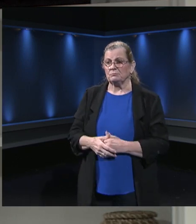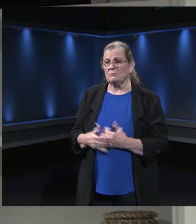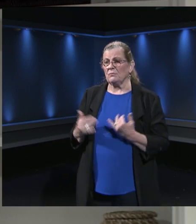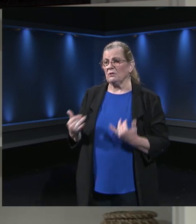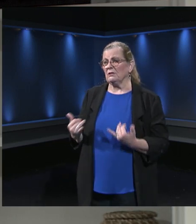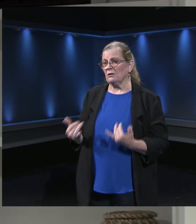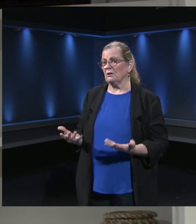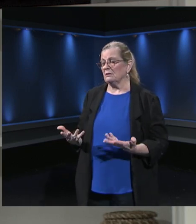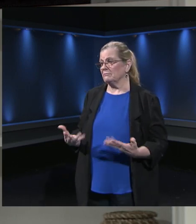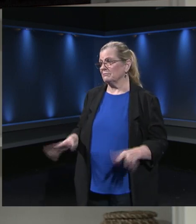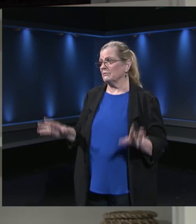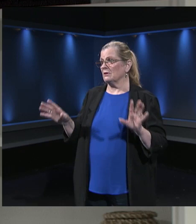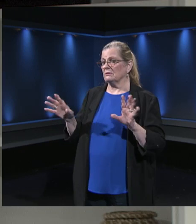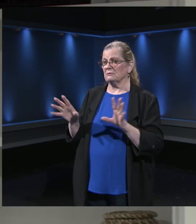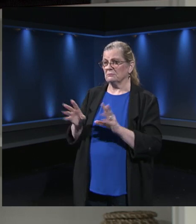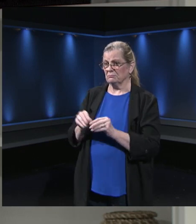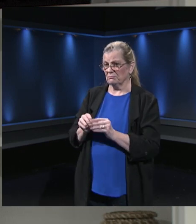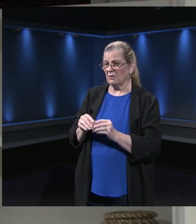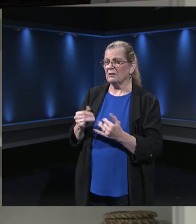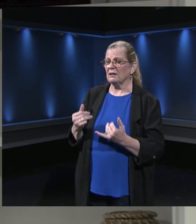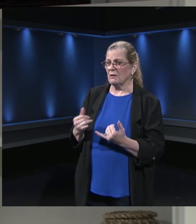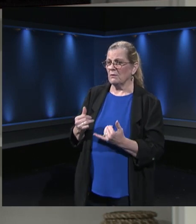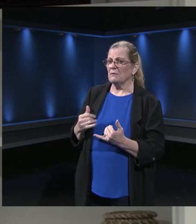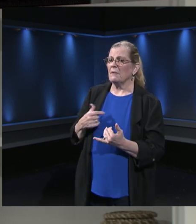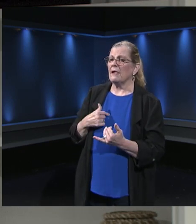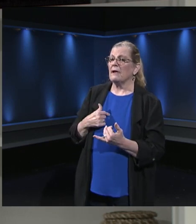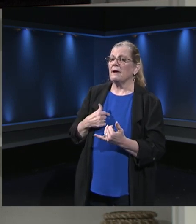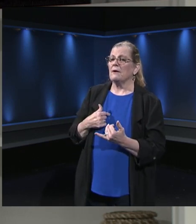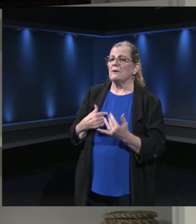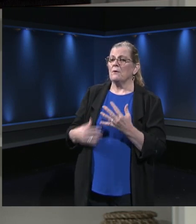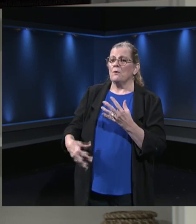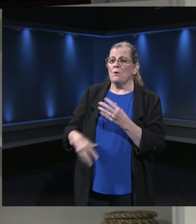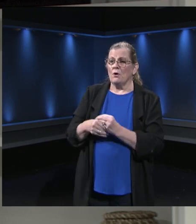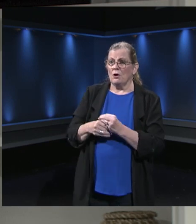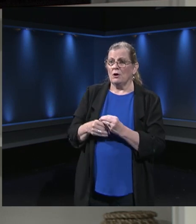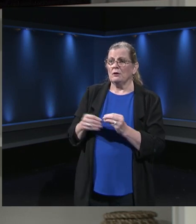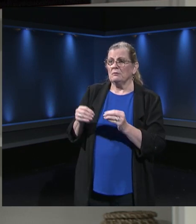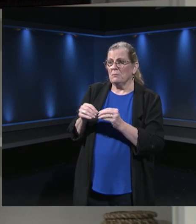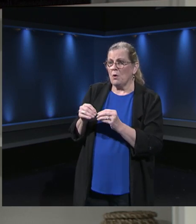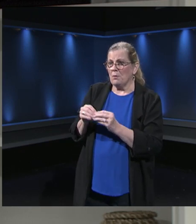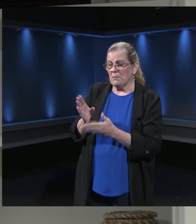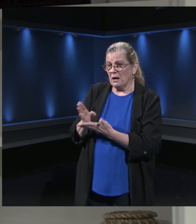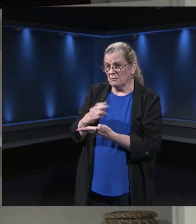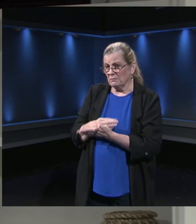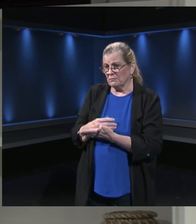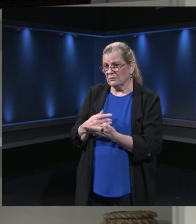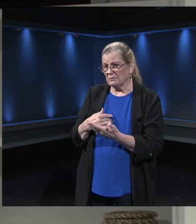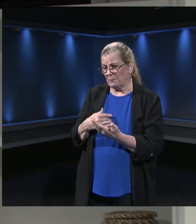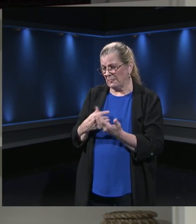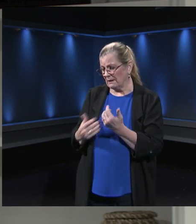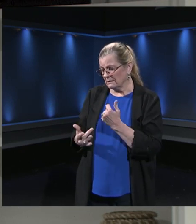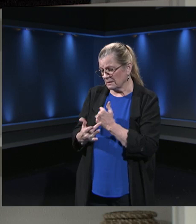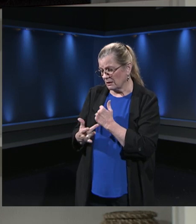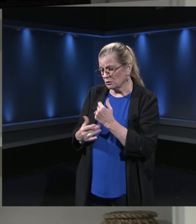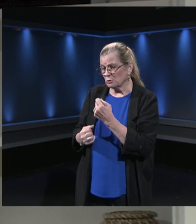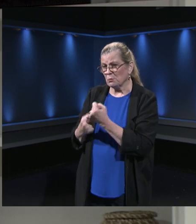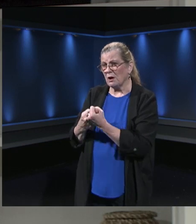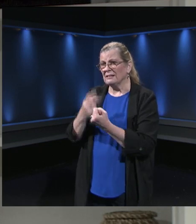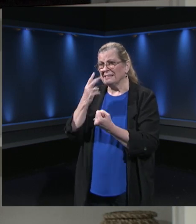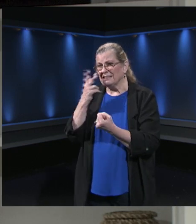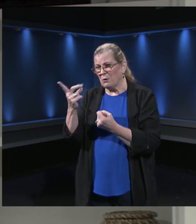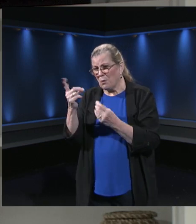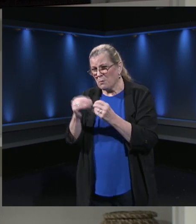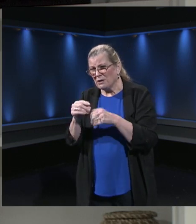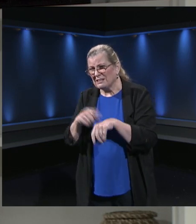we did put dollars toward this parent technology support line. That number one more time, if you're having an issue at the school